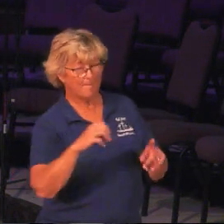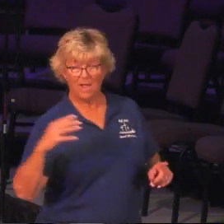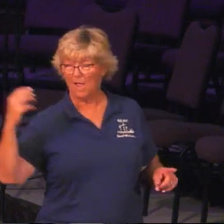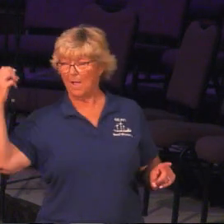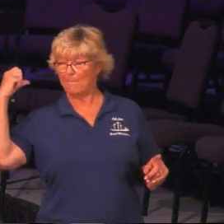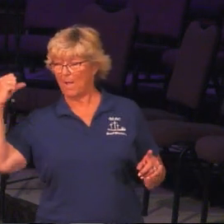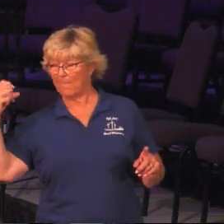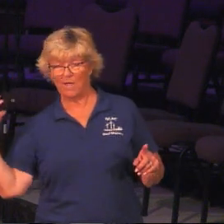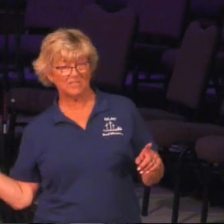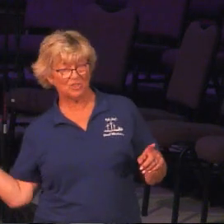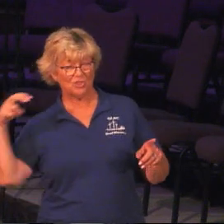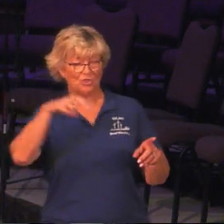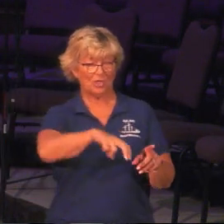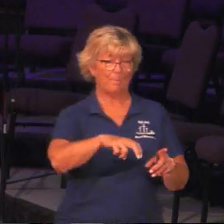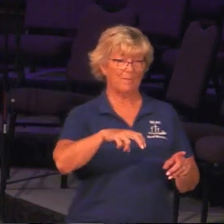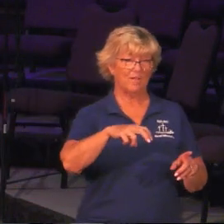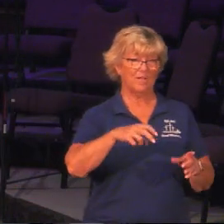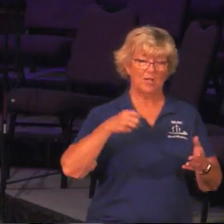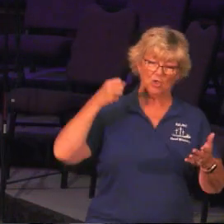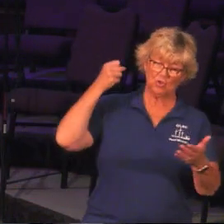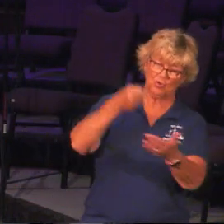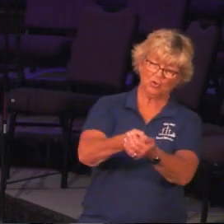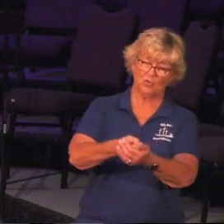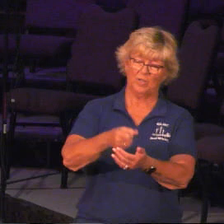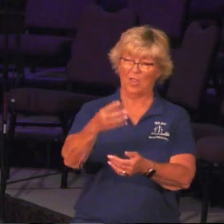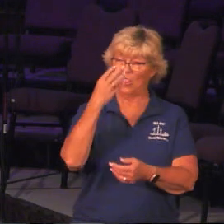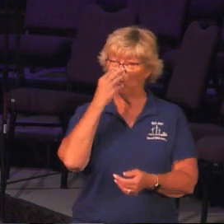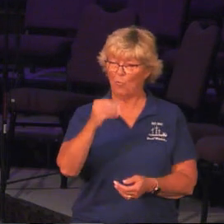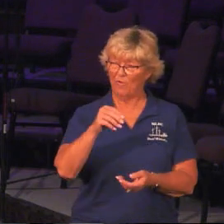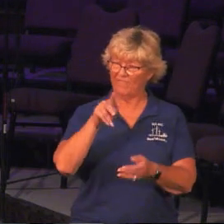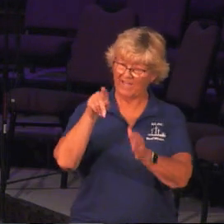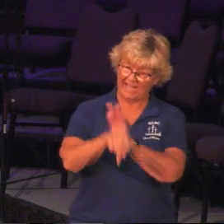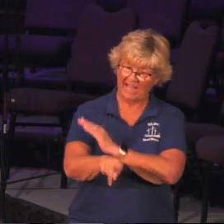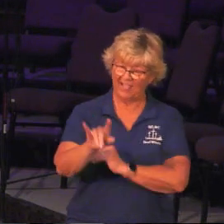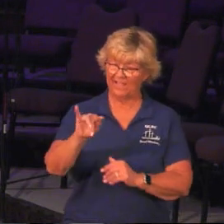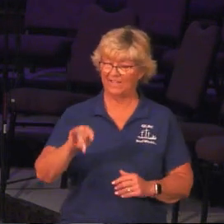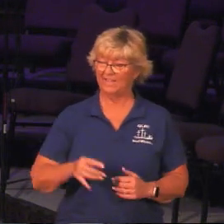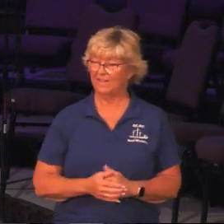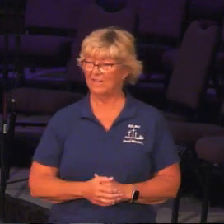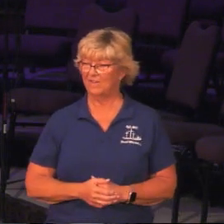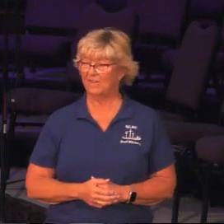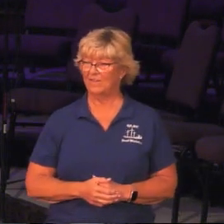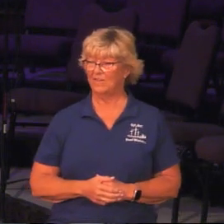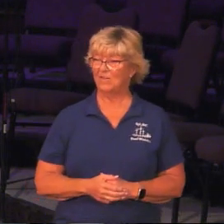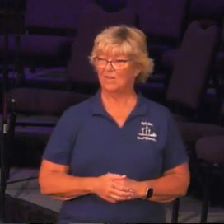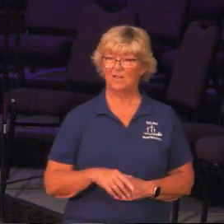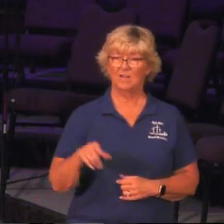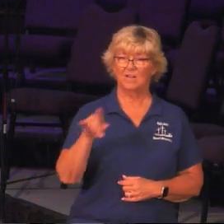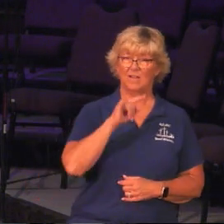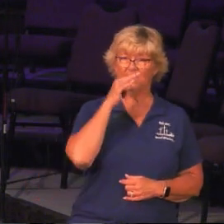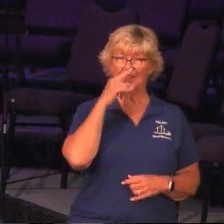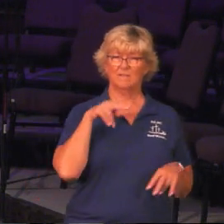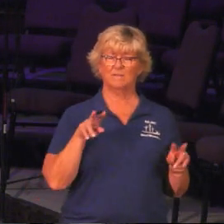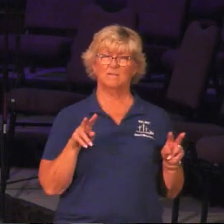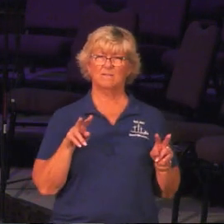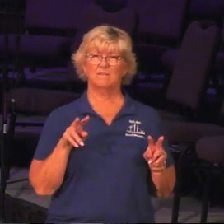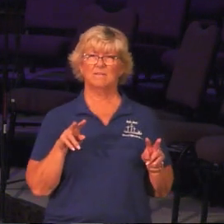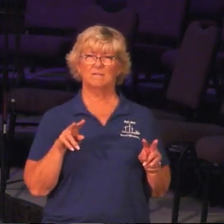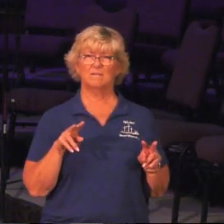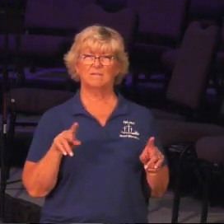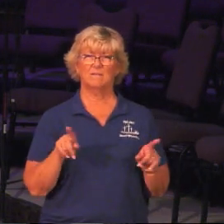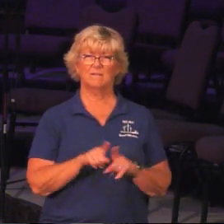jumps out from where he's hiding and just smashes the wolf on the head and kills it. And that's what they looked at. They looked at me the same way, you know?